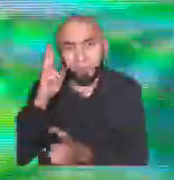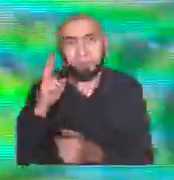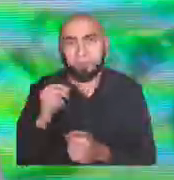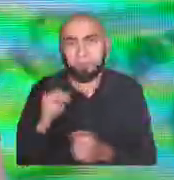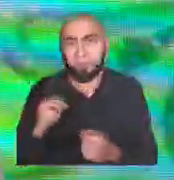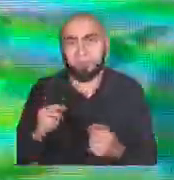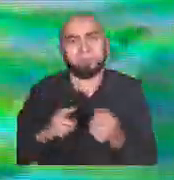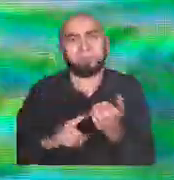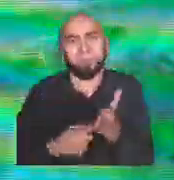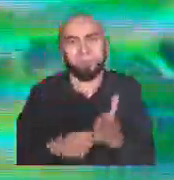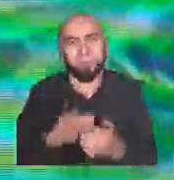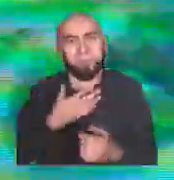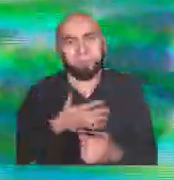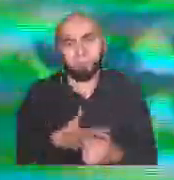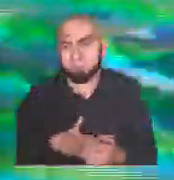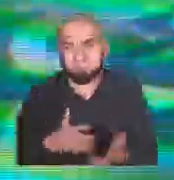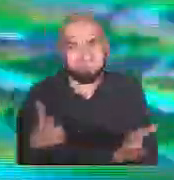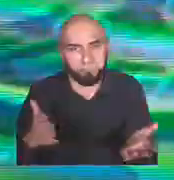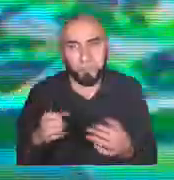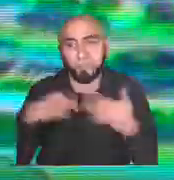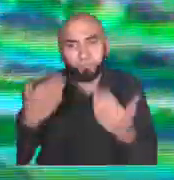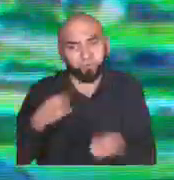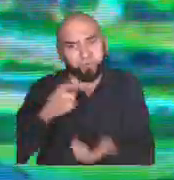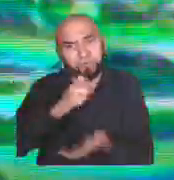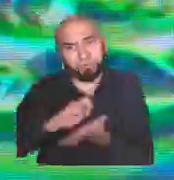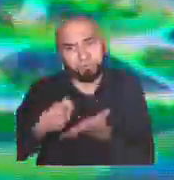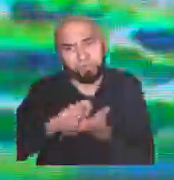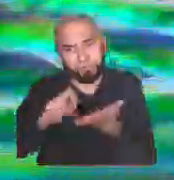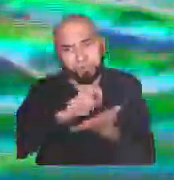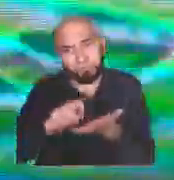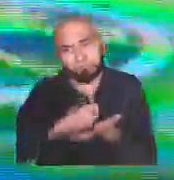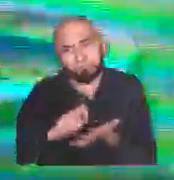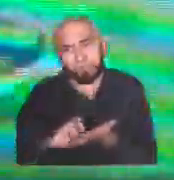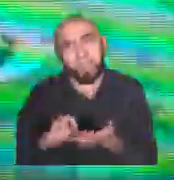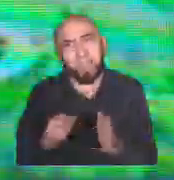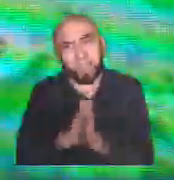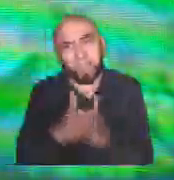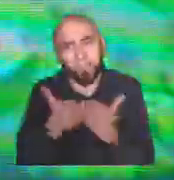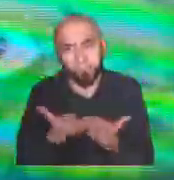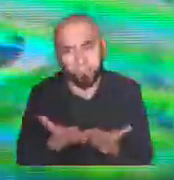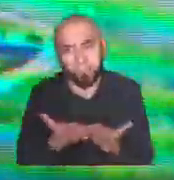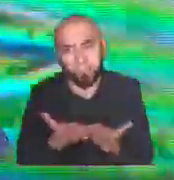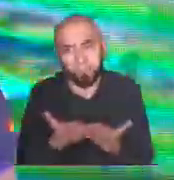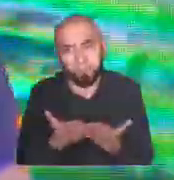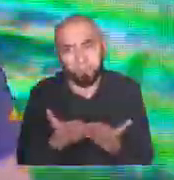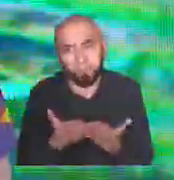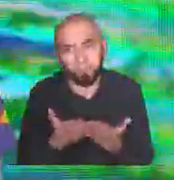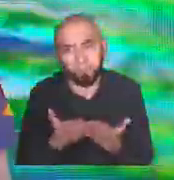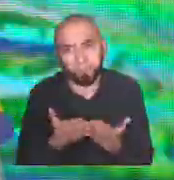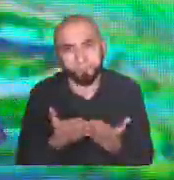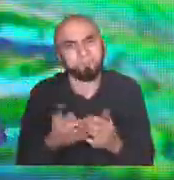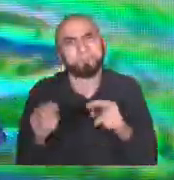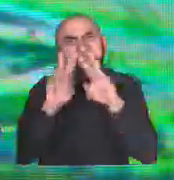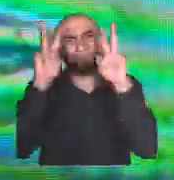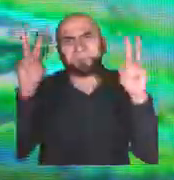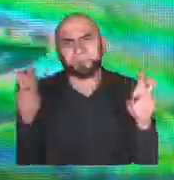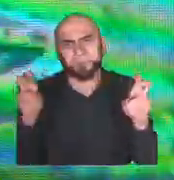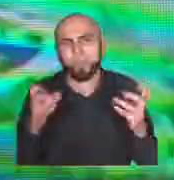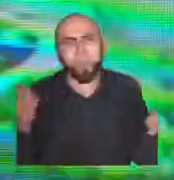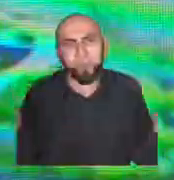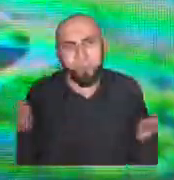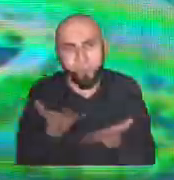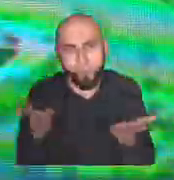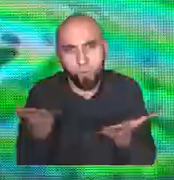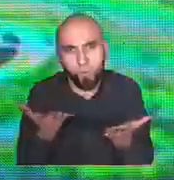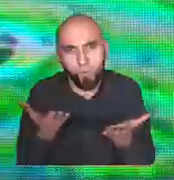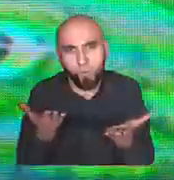sound and beeps and alarms are terrible. So I wrote a book on how to make them slightly better. I also uploaded